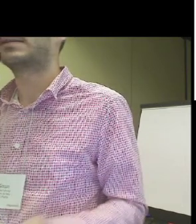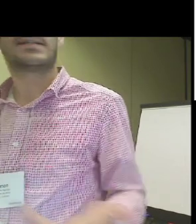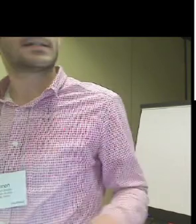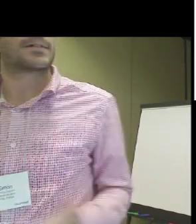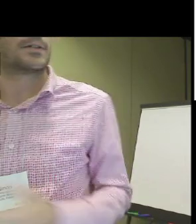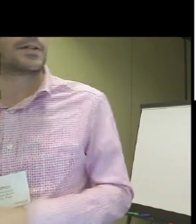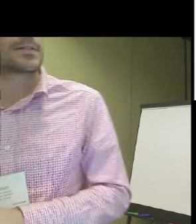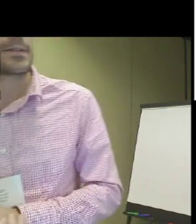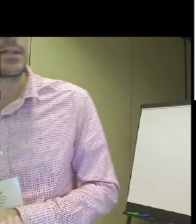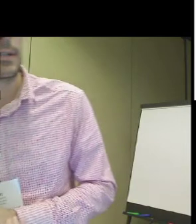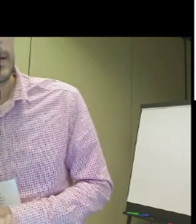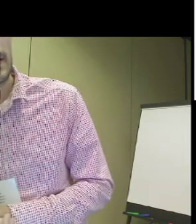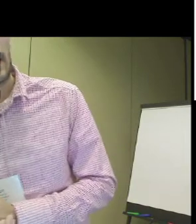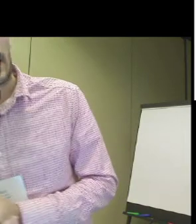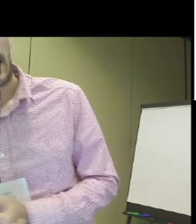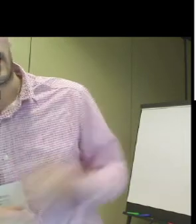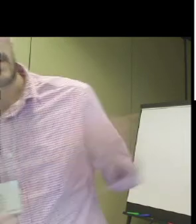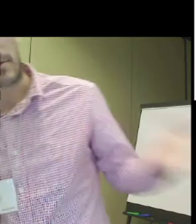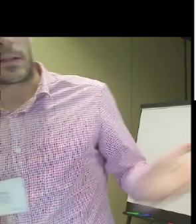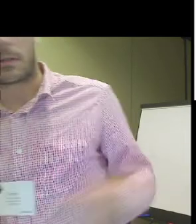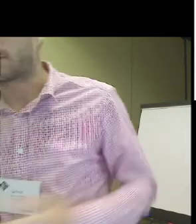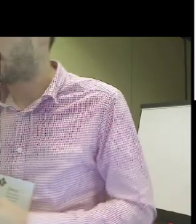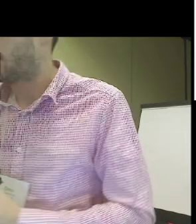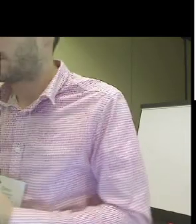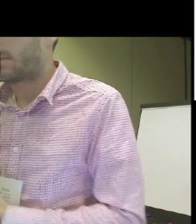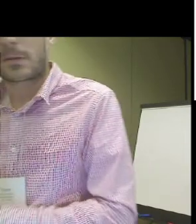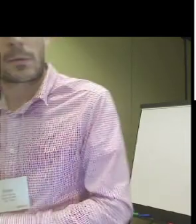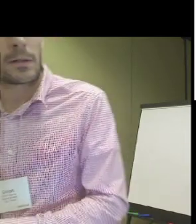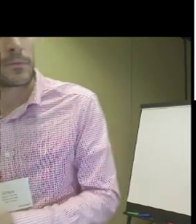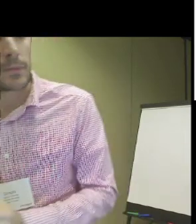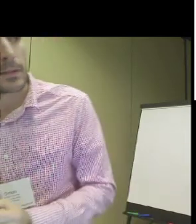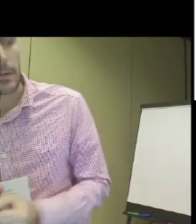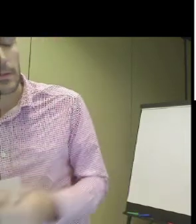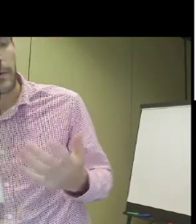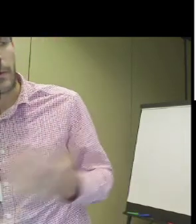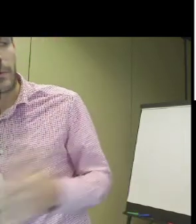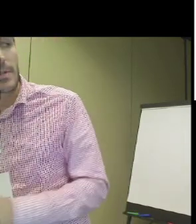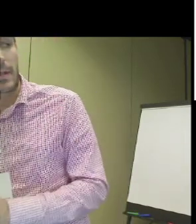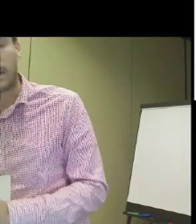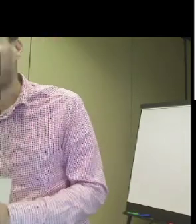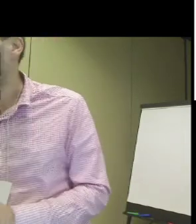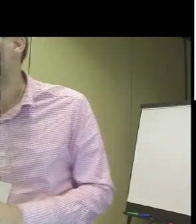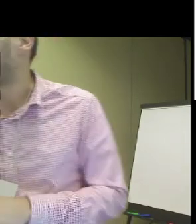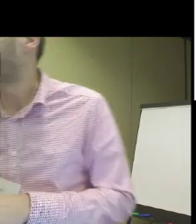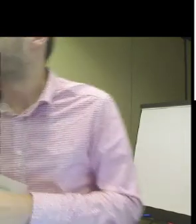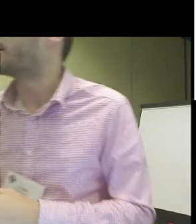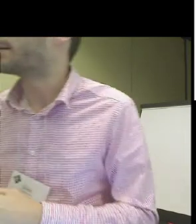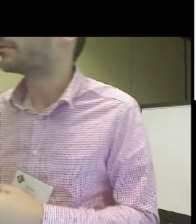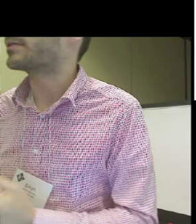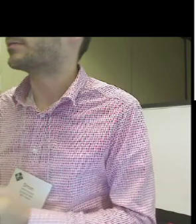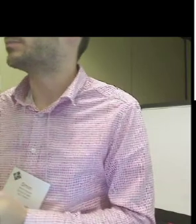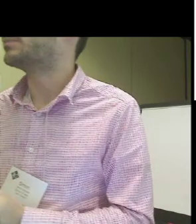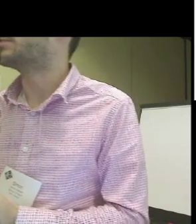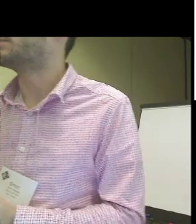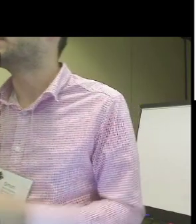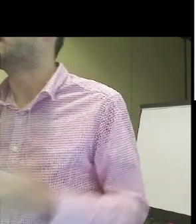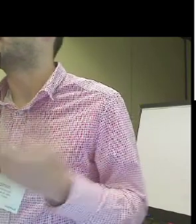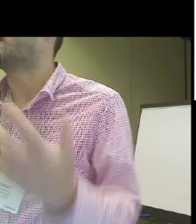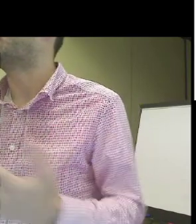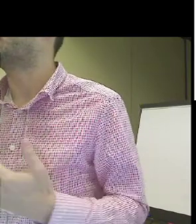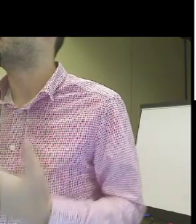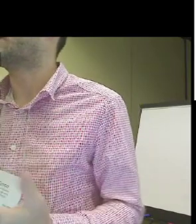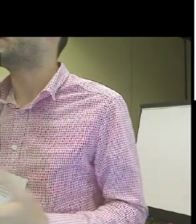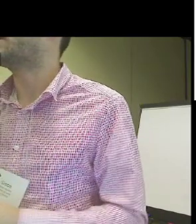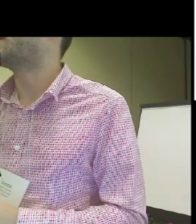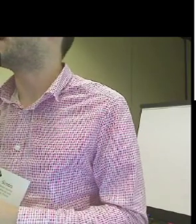etc. So it's a thing. And it's quite a lot of people, because we have numbers like 300,000 people who